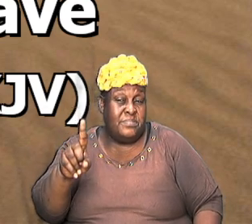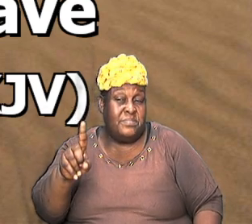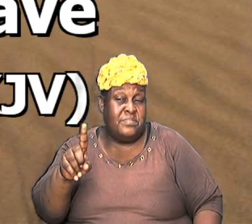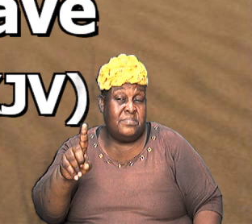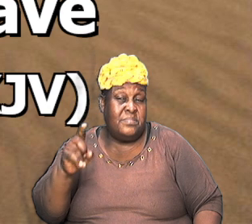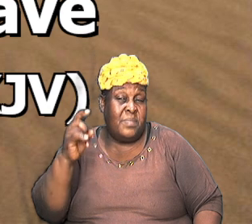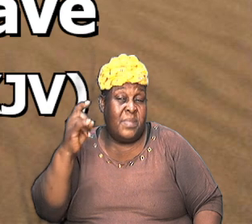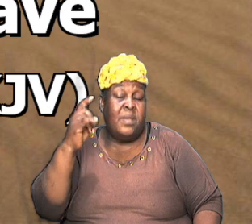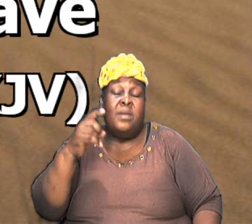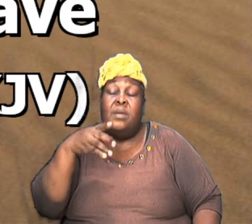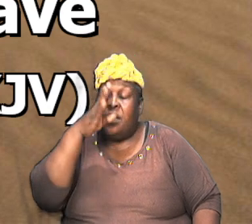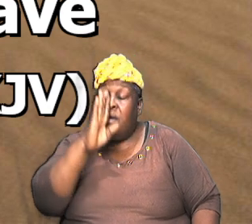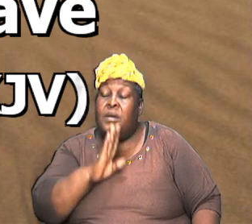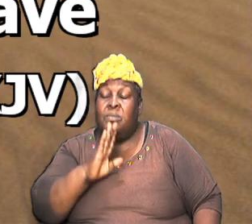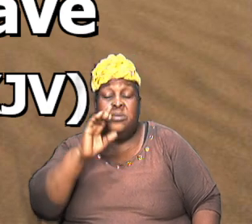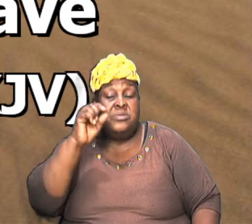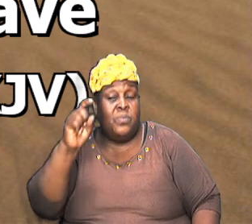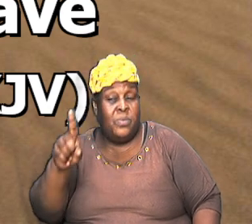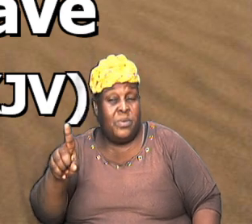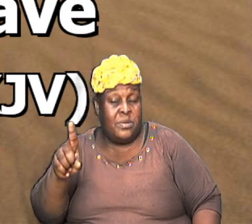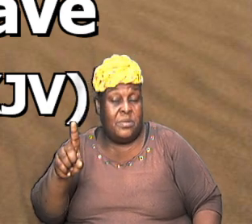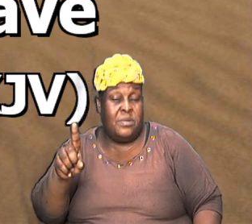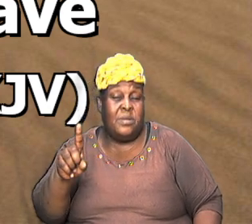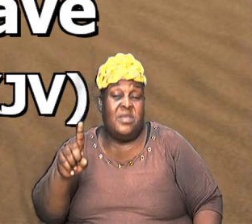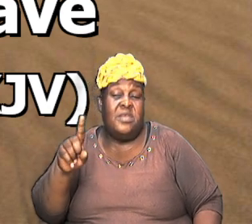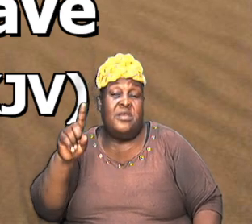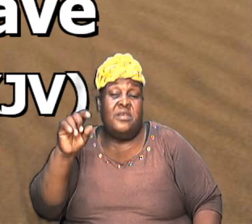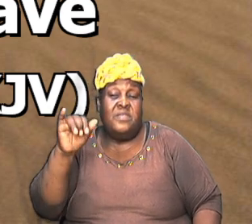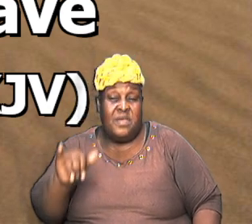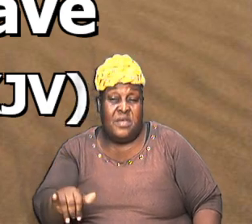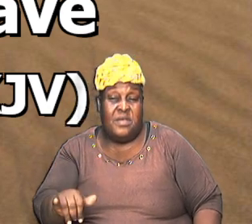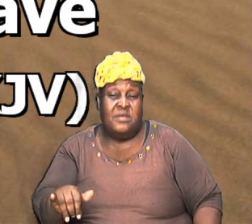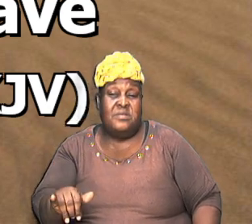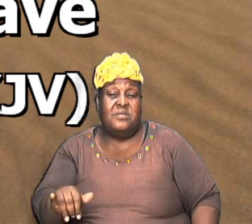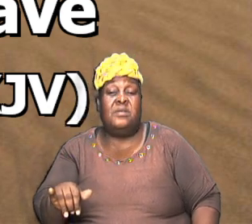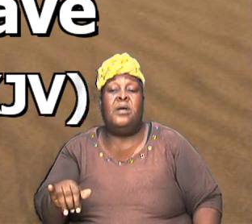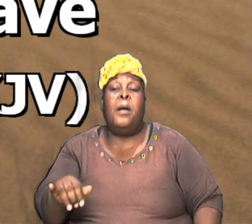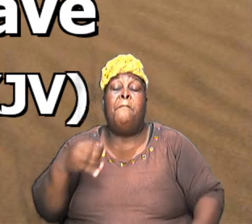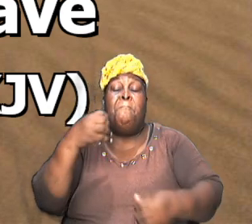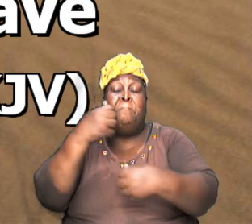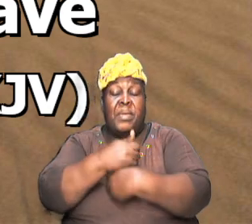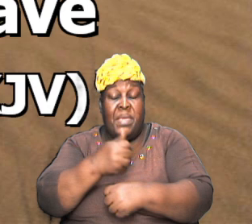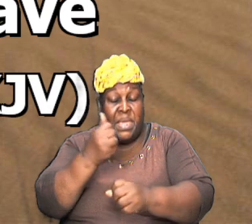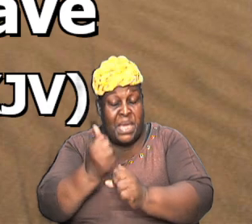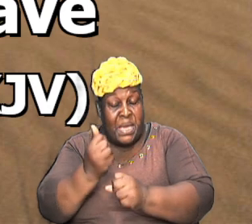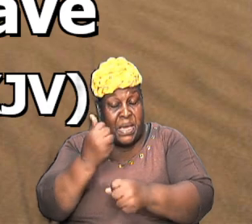God was the one that actually allowed